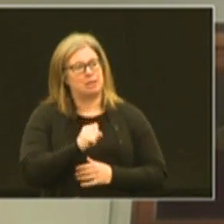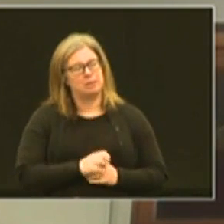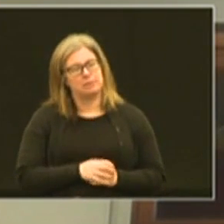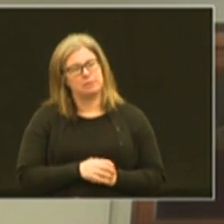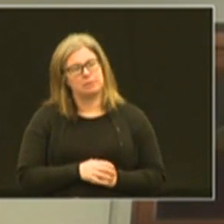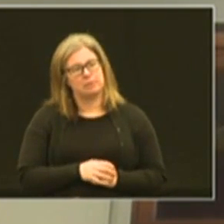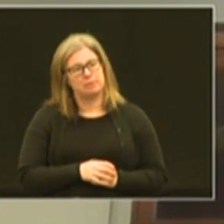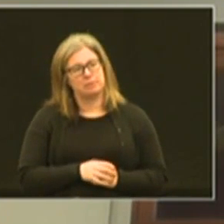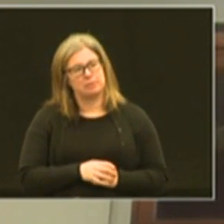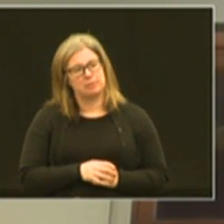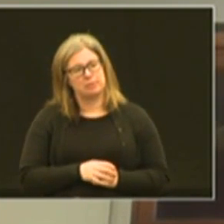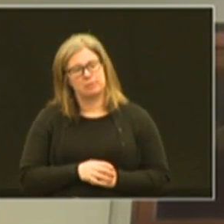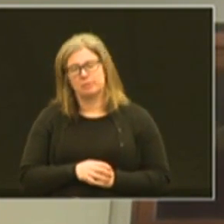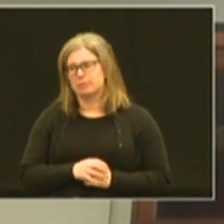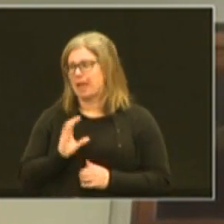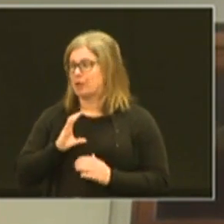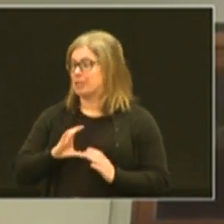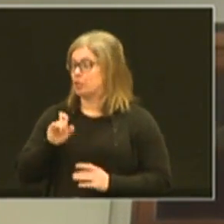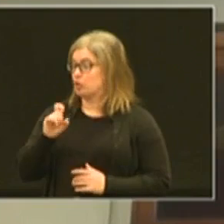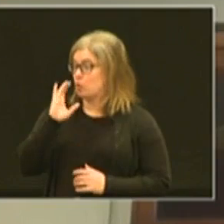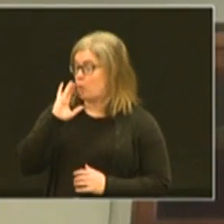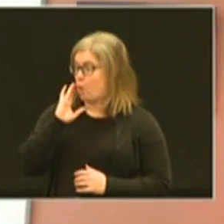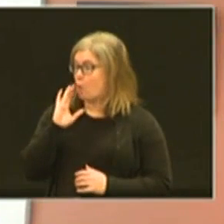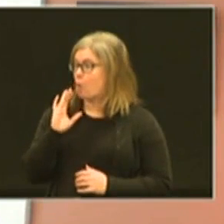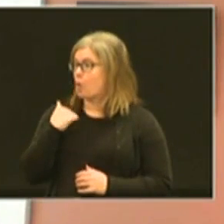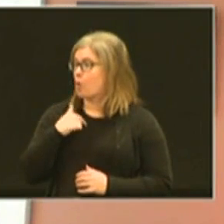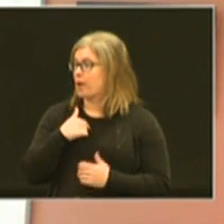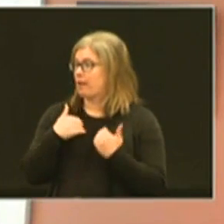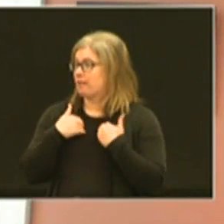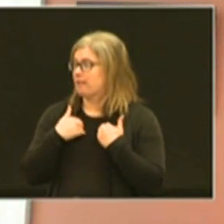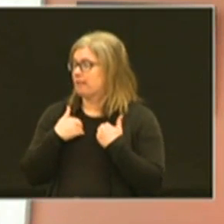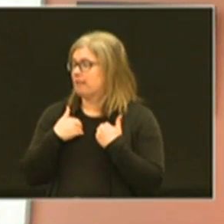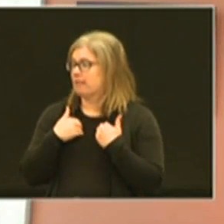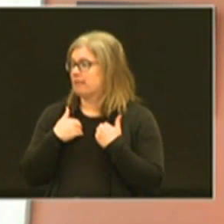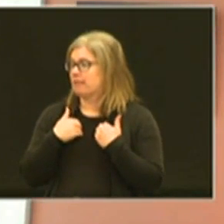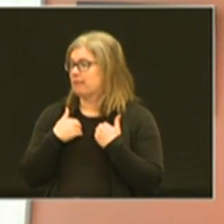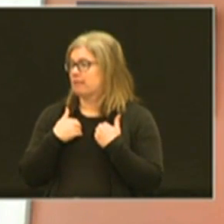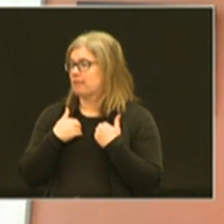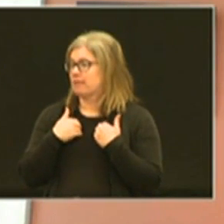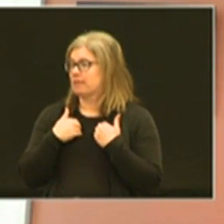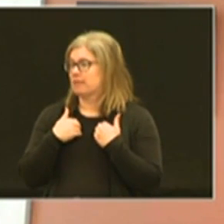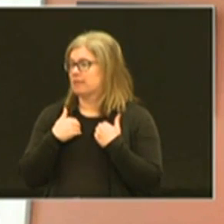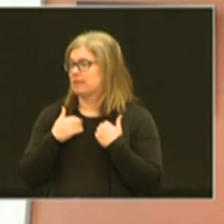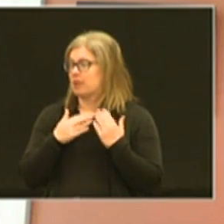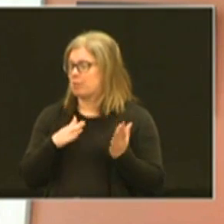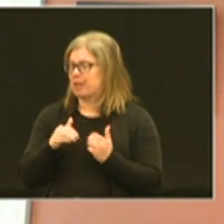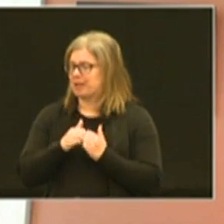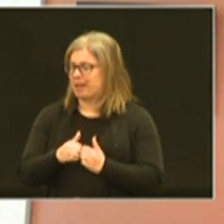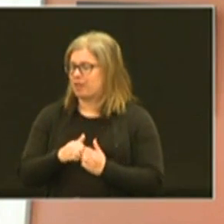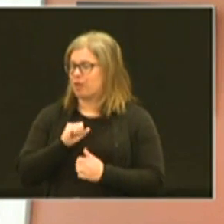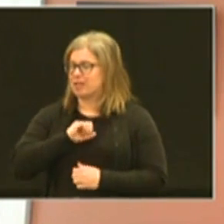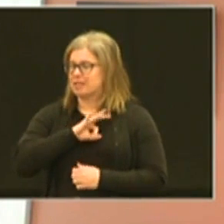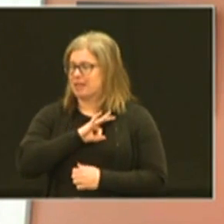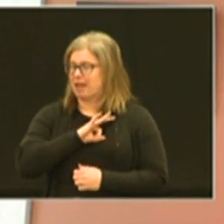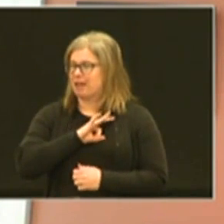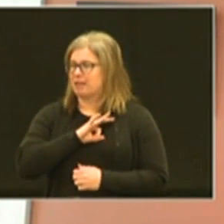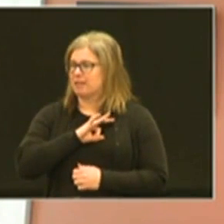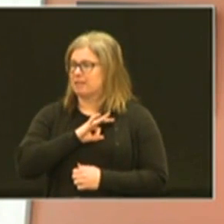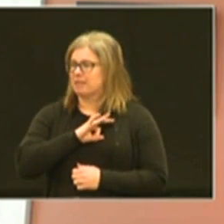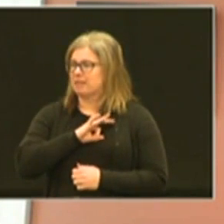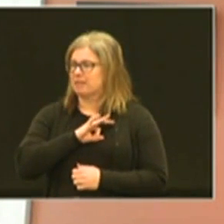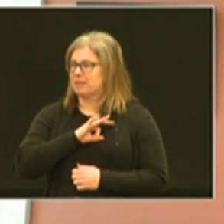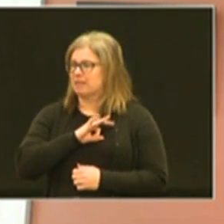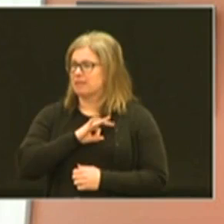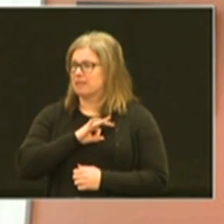our citizens should know that you know we've got a plan together our staffs uh get together and meet